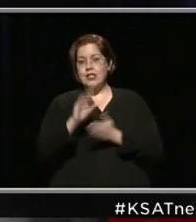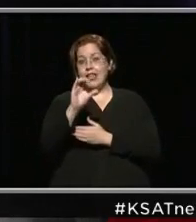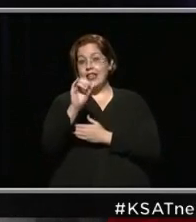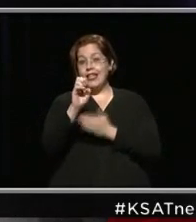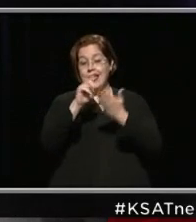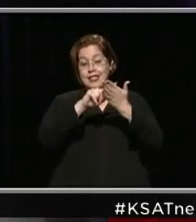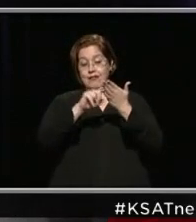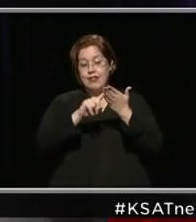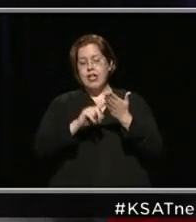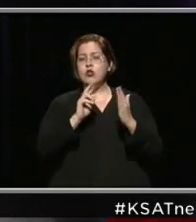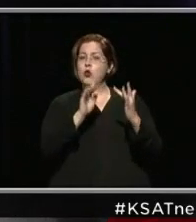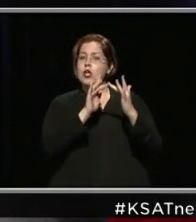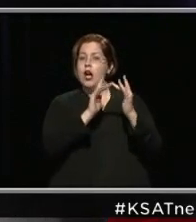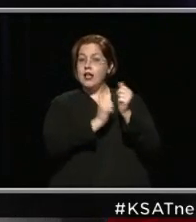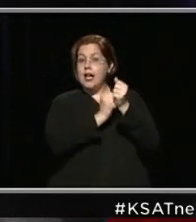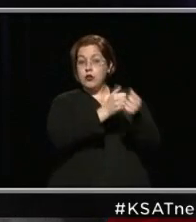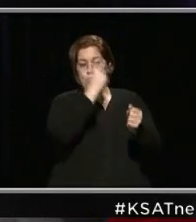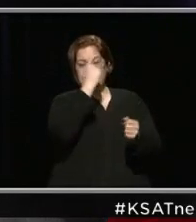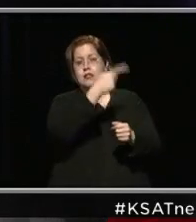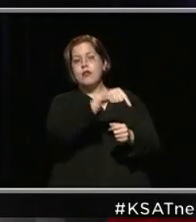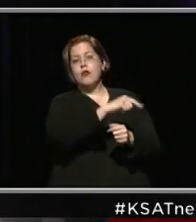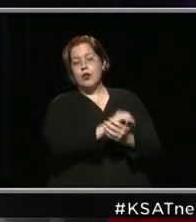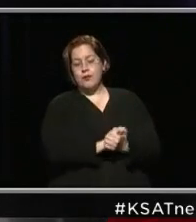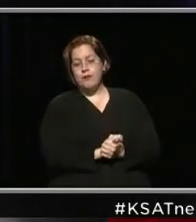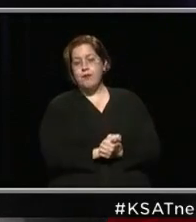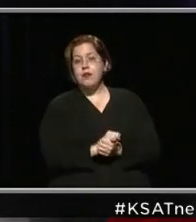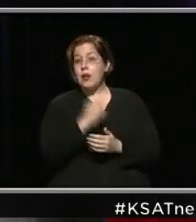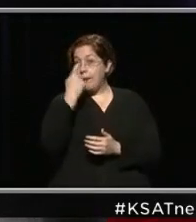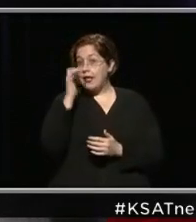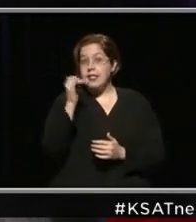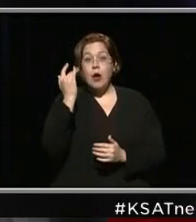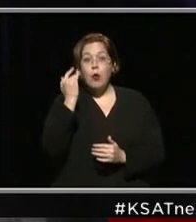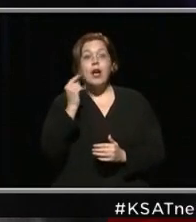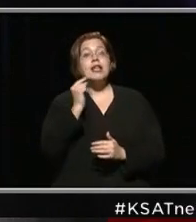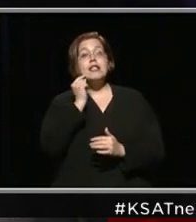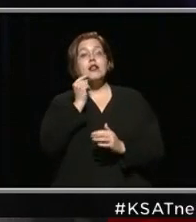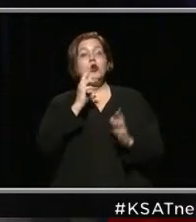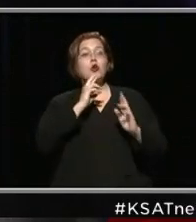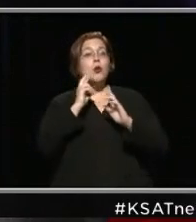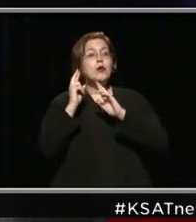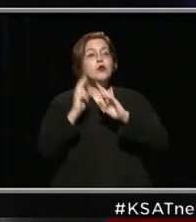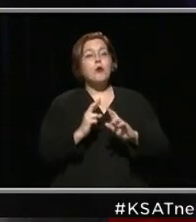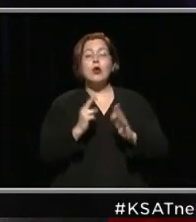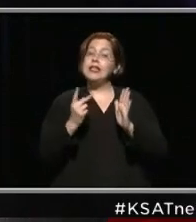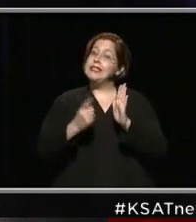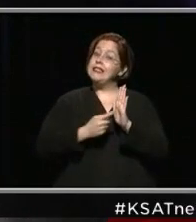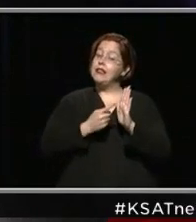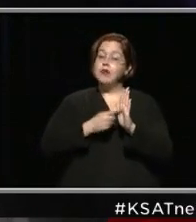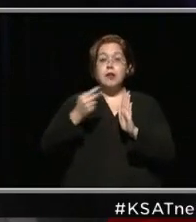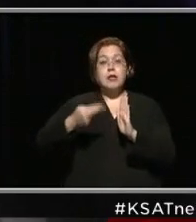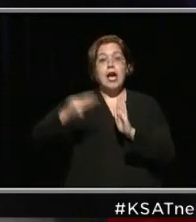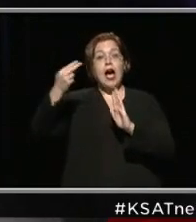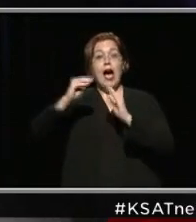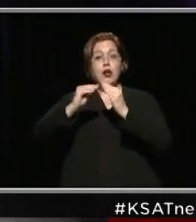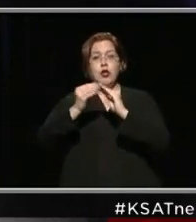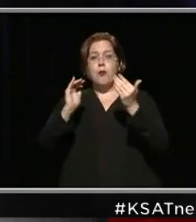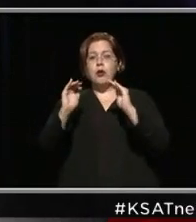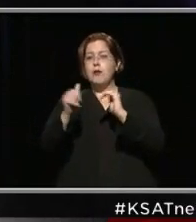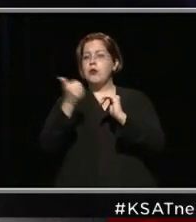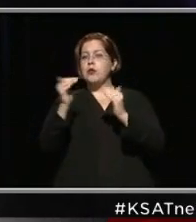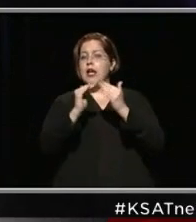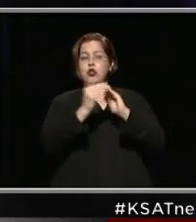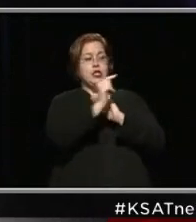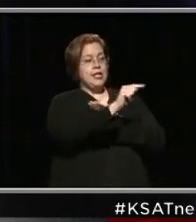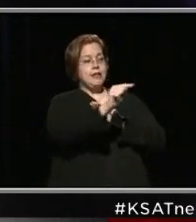investigations are contact tracing for them. The result is that San Antonio is reporting sometimes a higher case count than other cities,